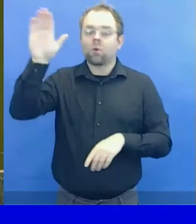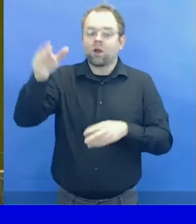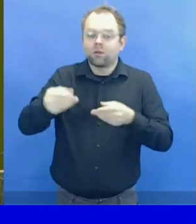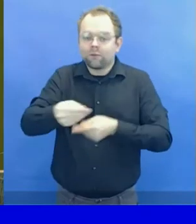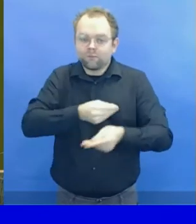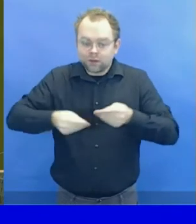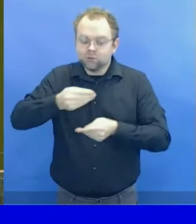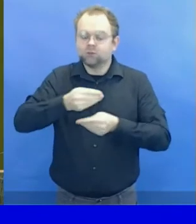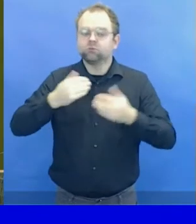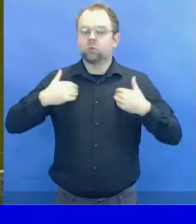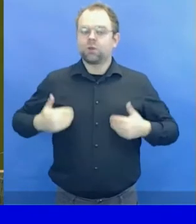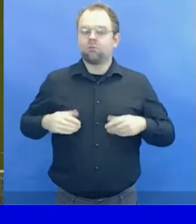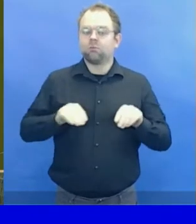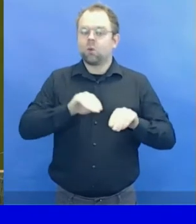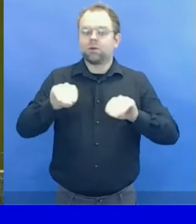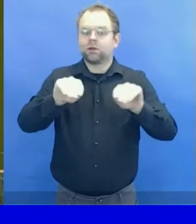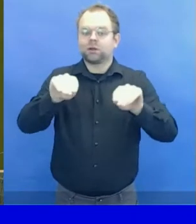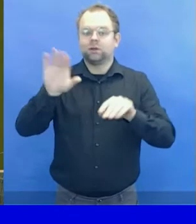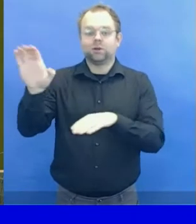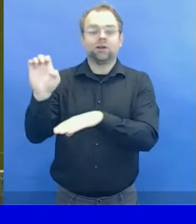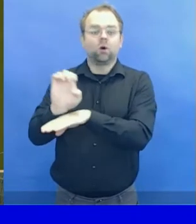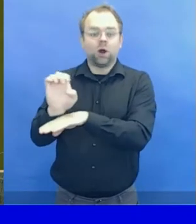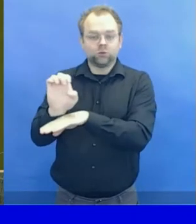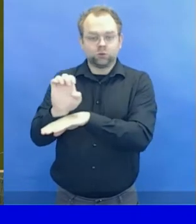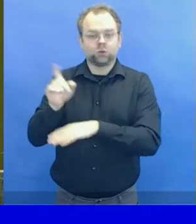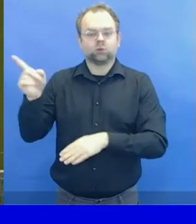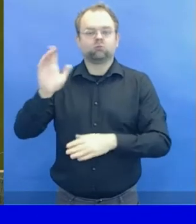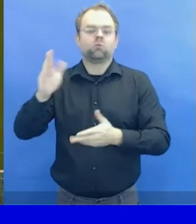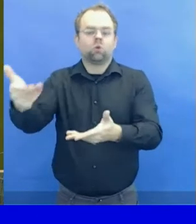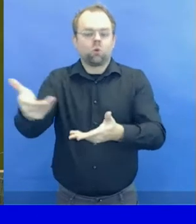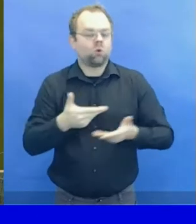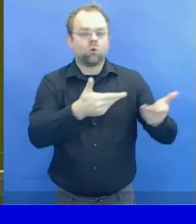May I ask the secretariat to screen the video, please?